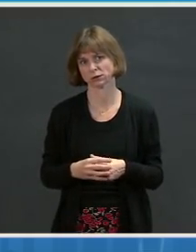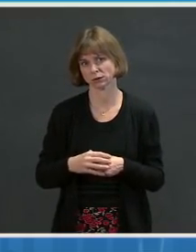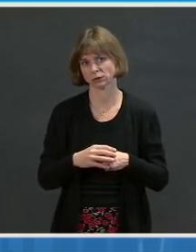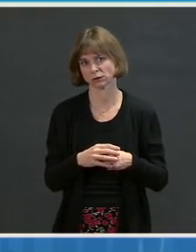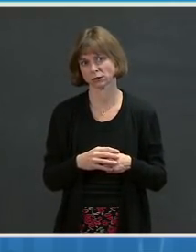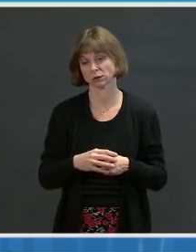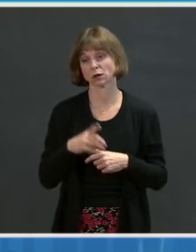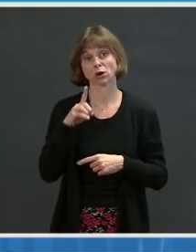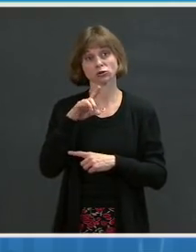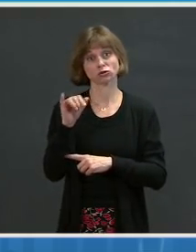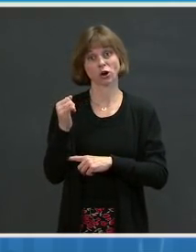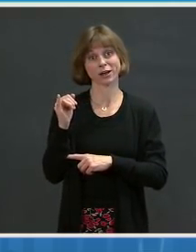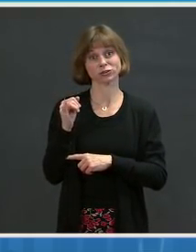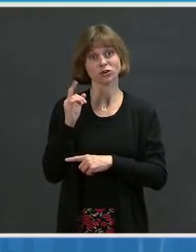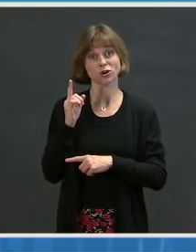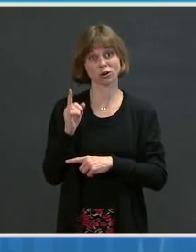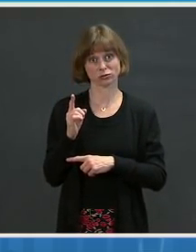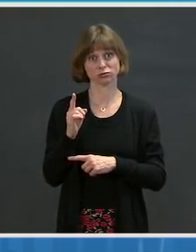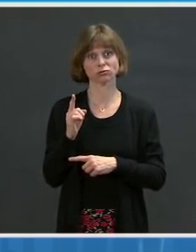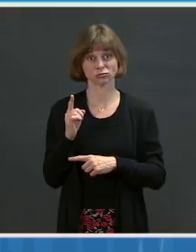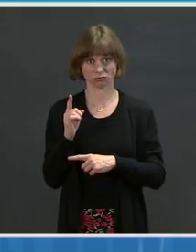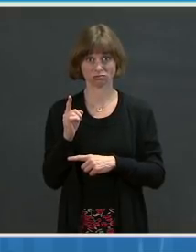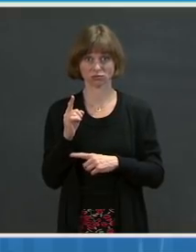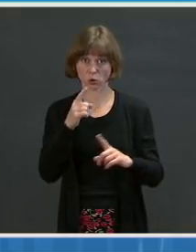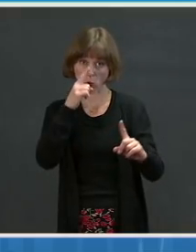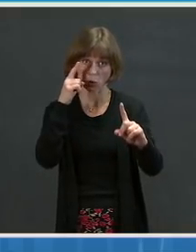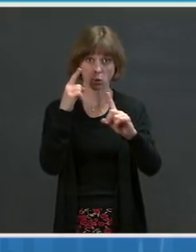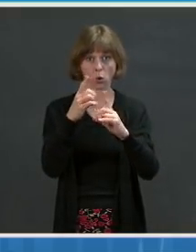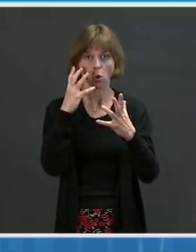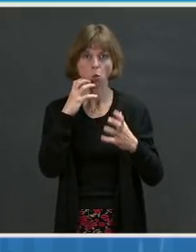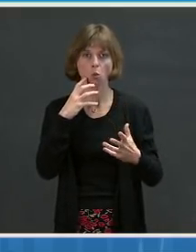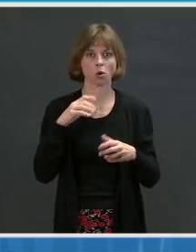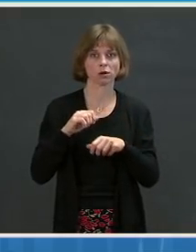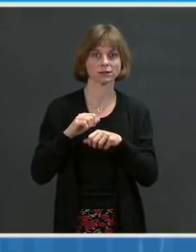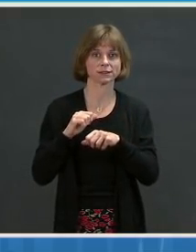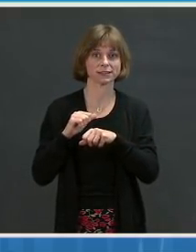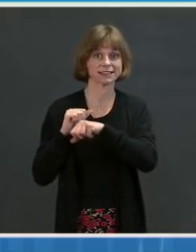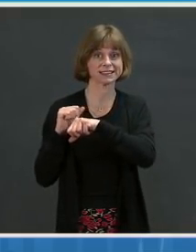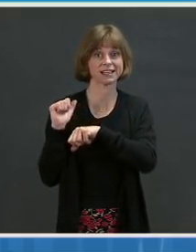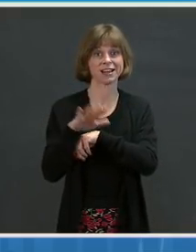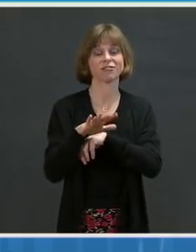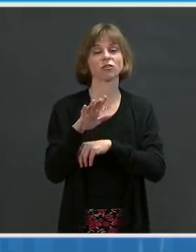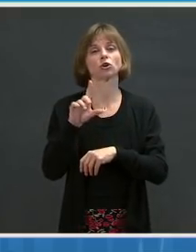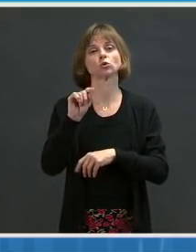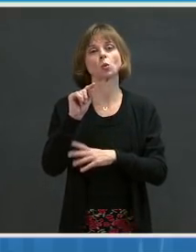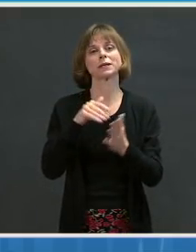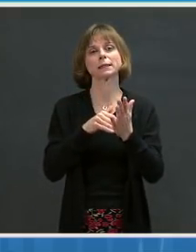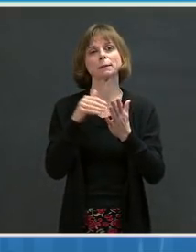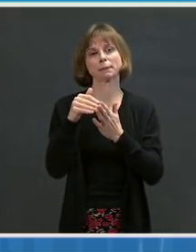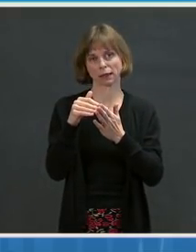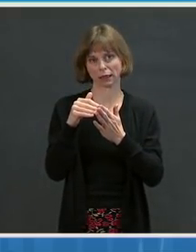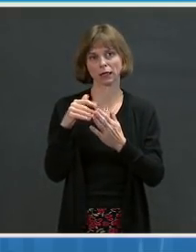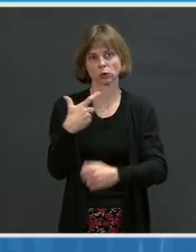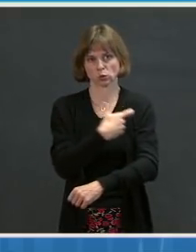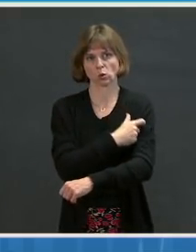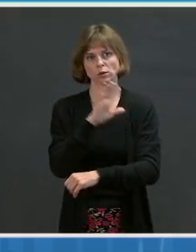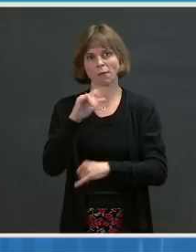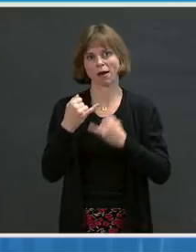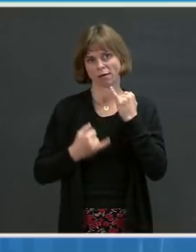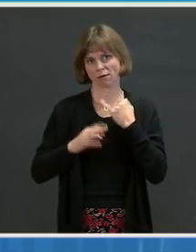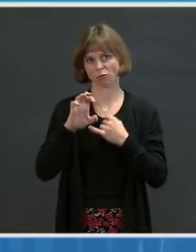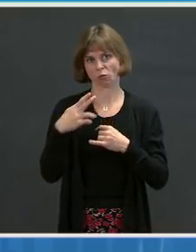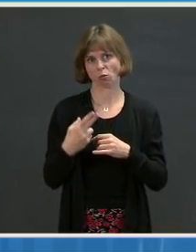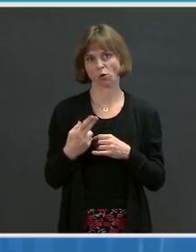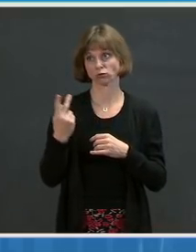Johnson & Johnson has announced it aims to deliver a total of 20 million doses by the end of March. We're working with the company to